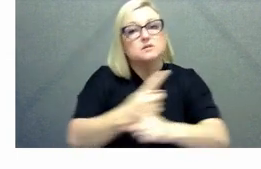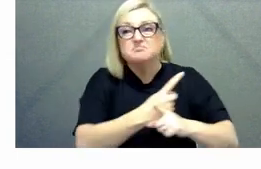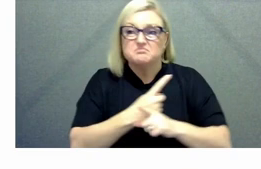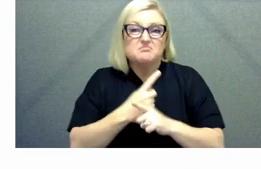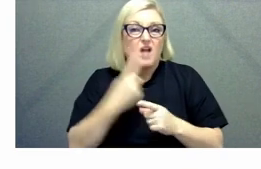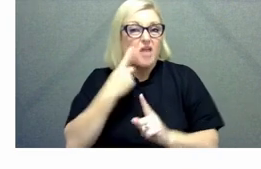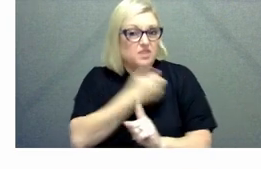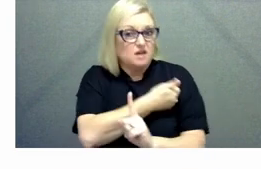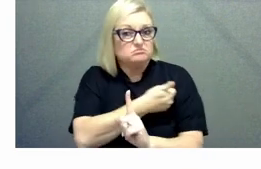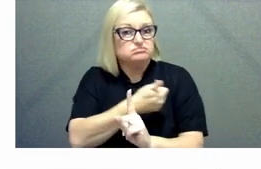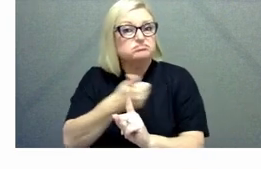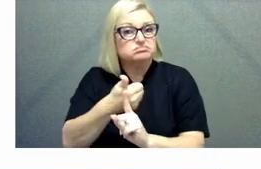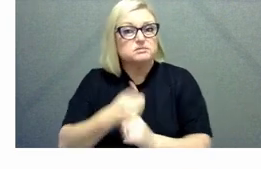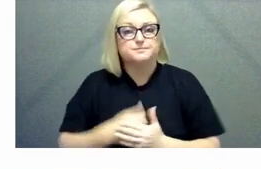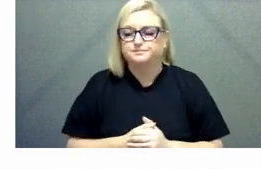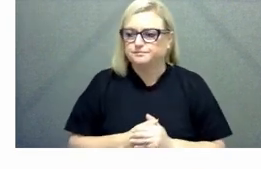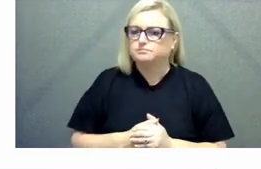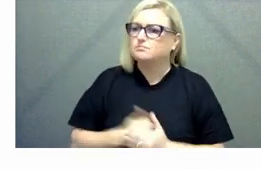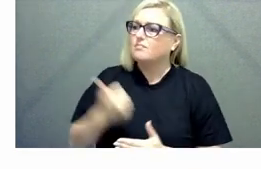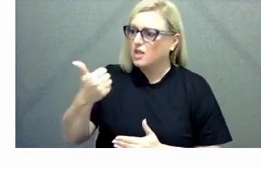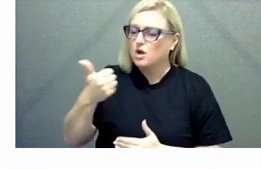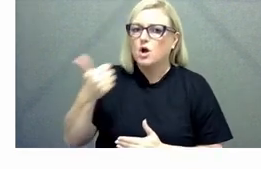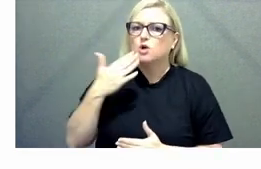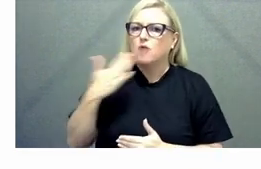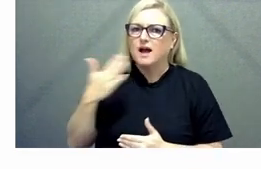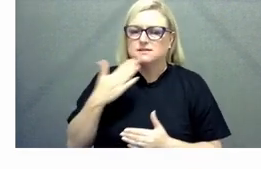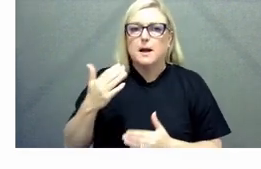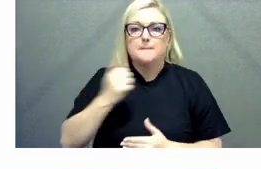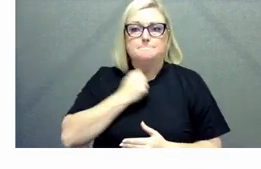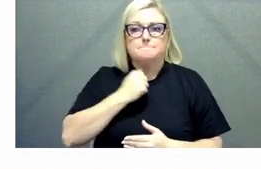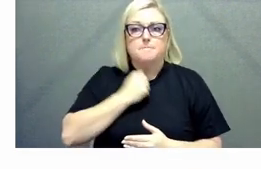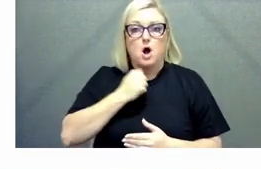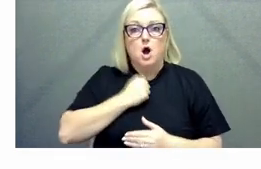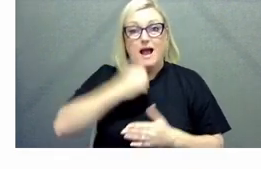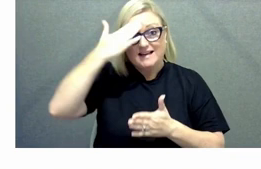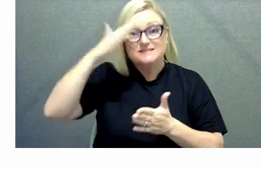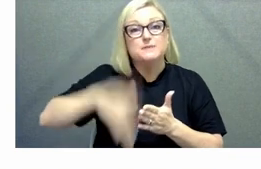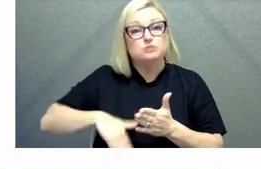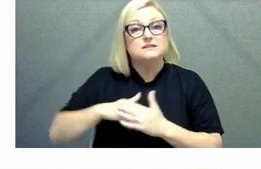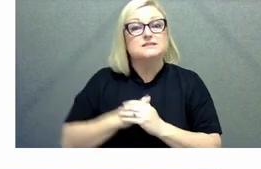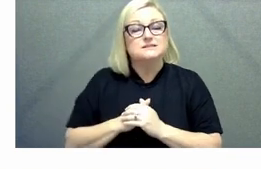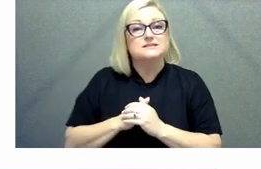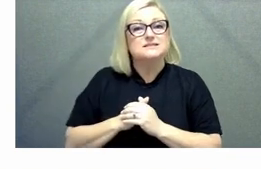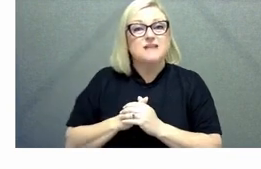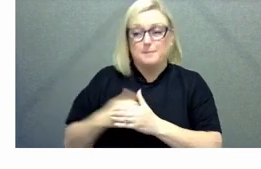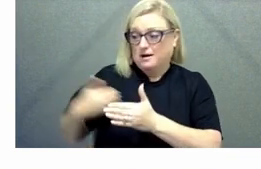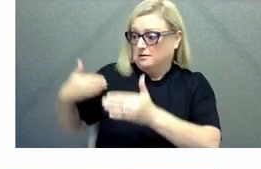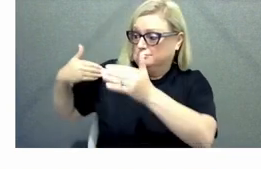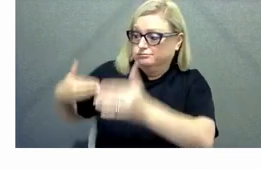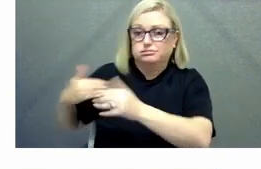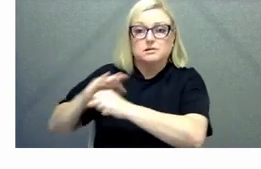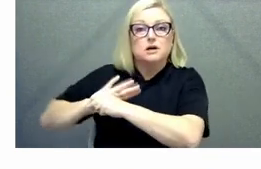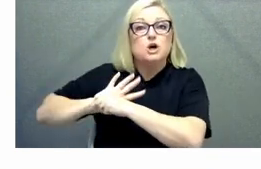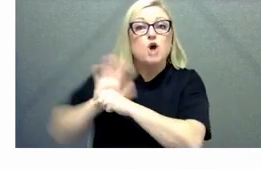great um certainly my own personal experience through covid it was utmost